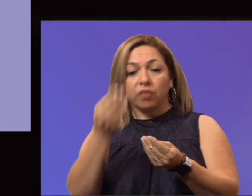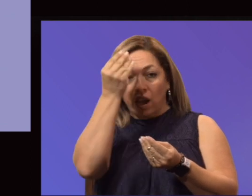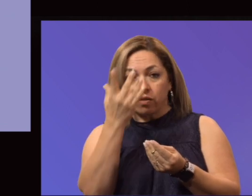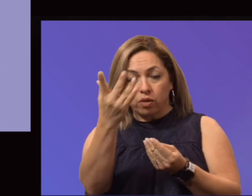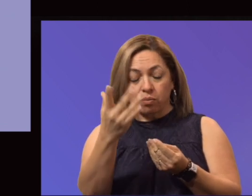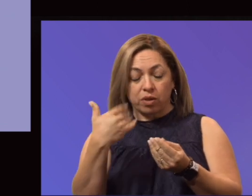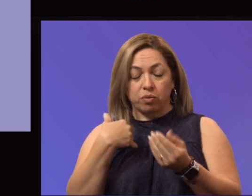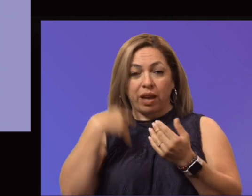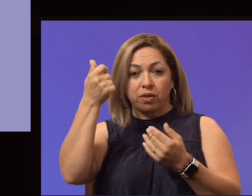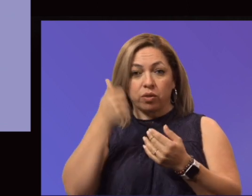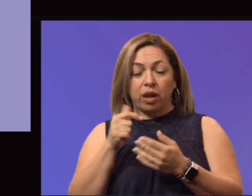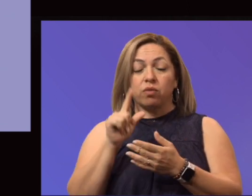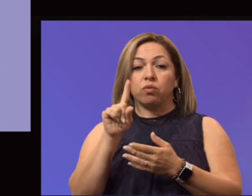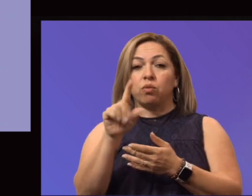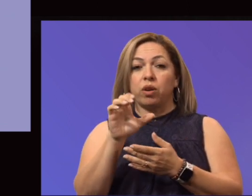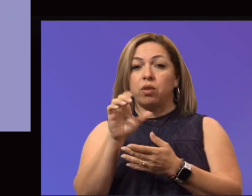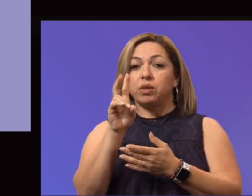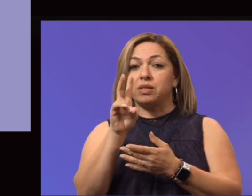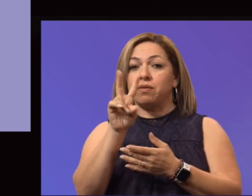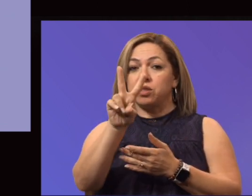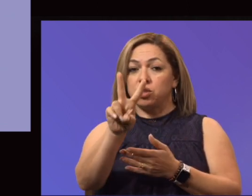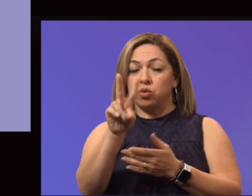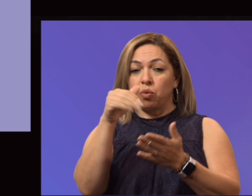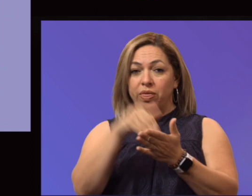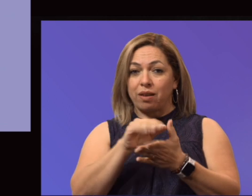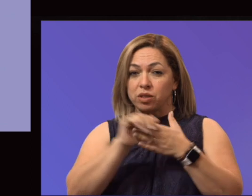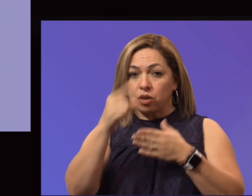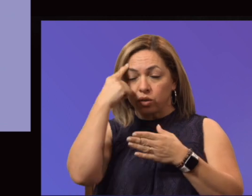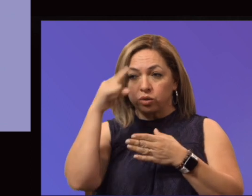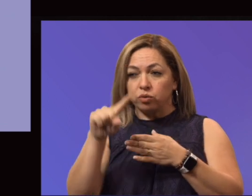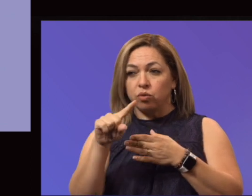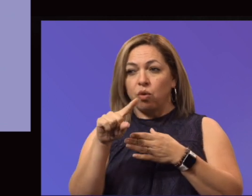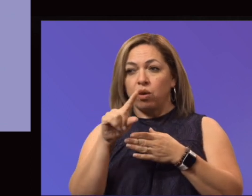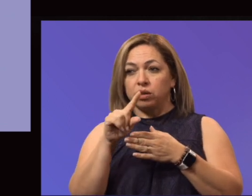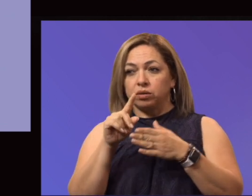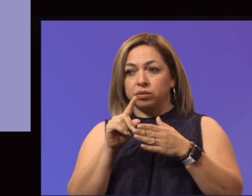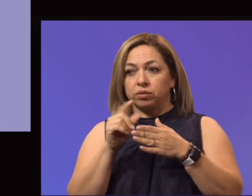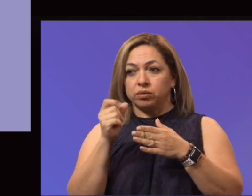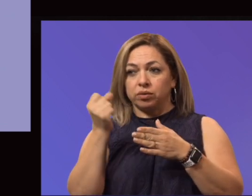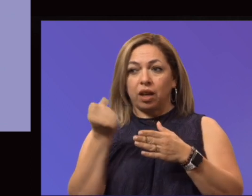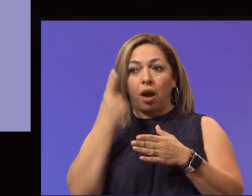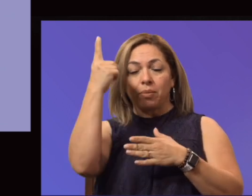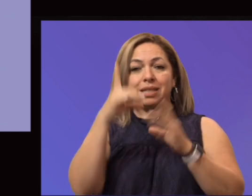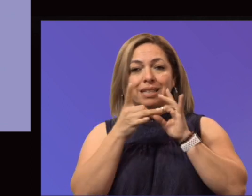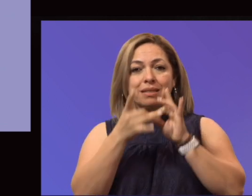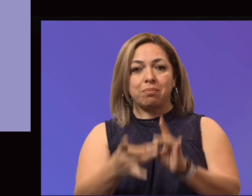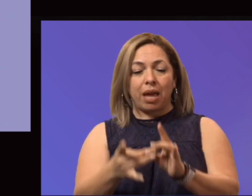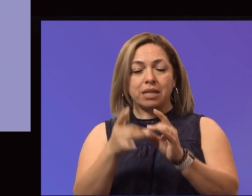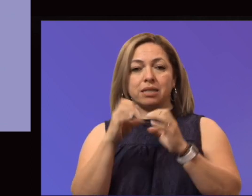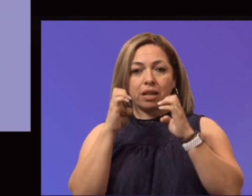$172,000 to build competency-based education courses to support the mapping of military training.